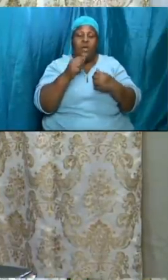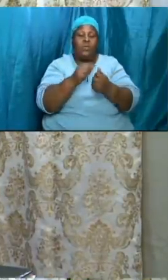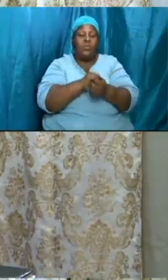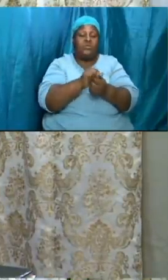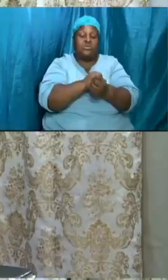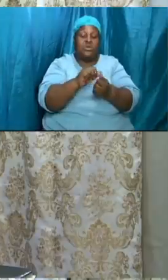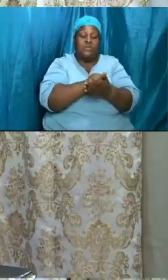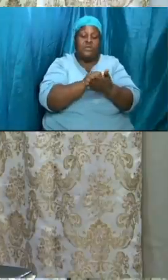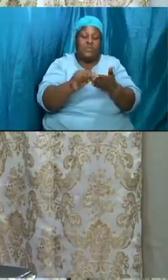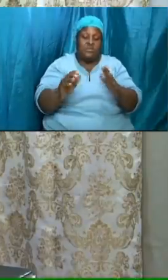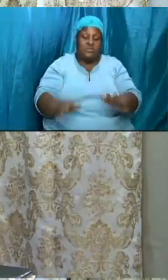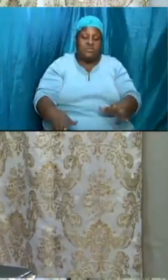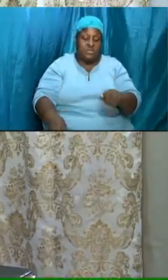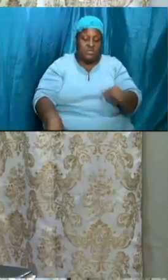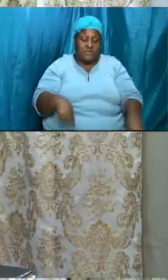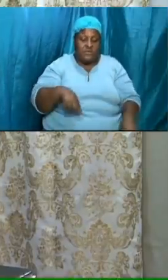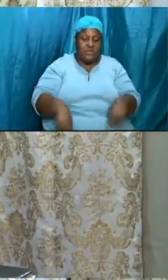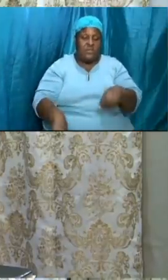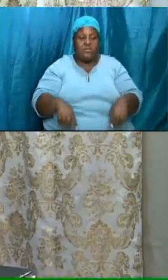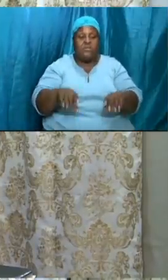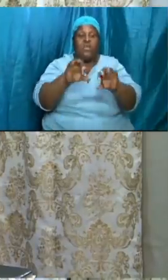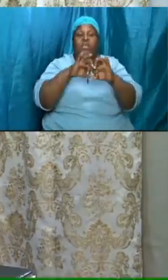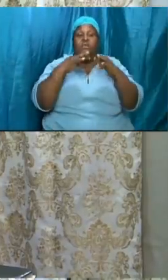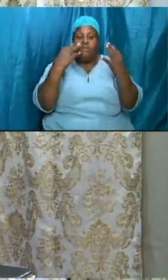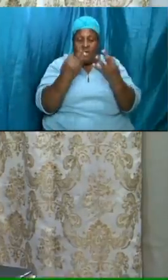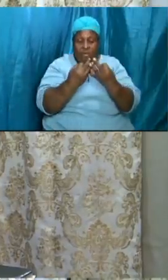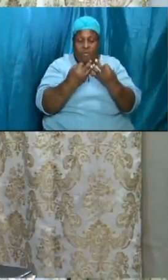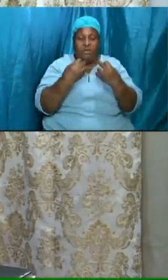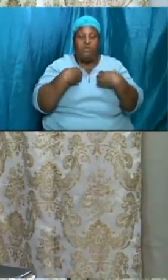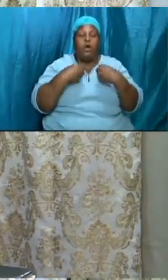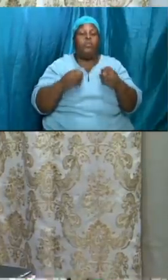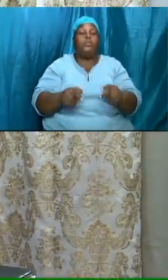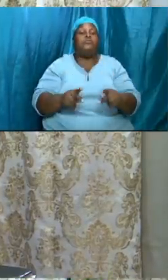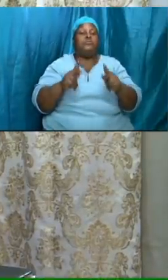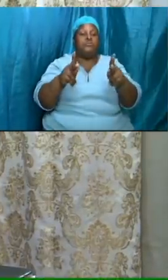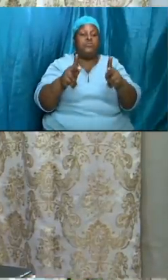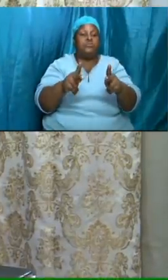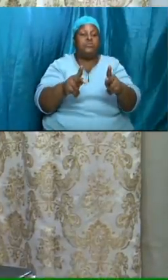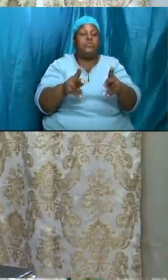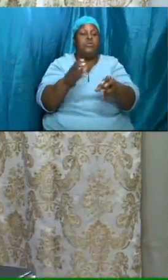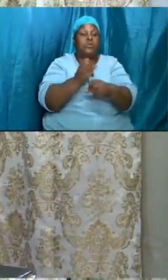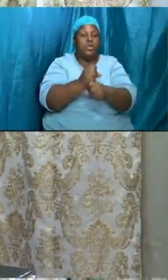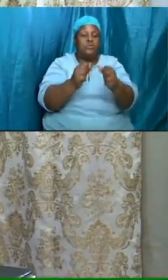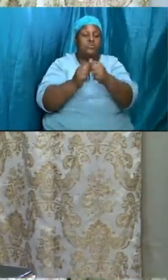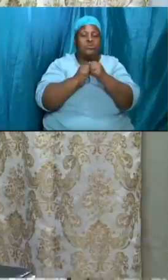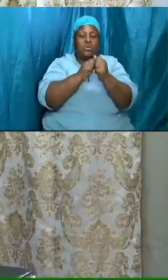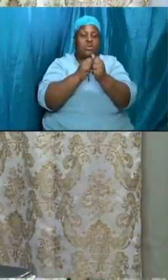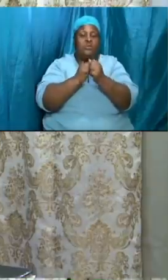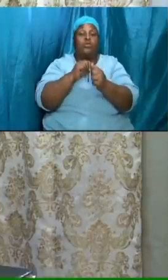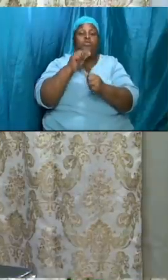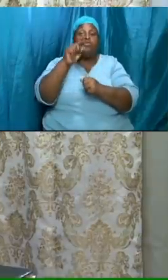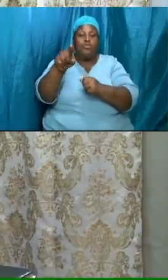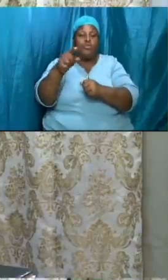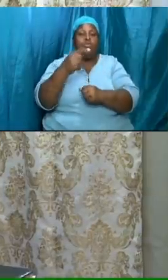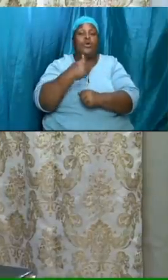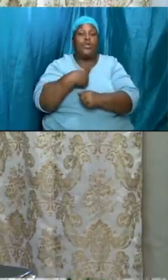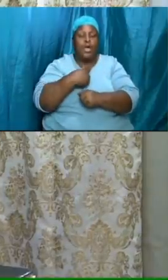and of course so the family has an opportunity to get together you and i know that the first passover